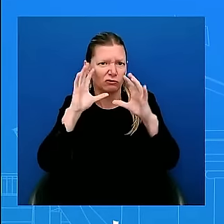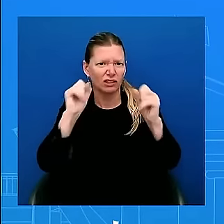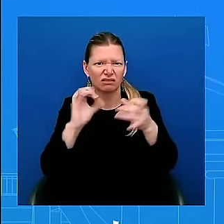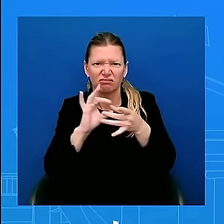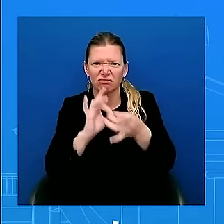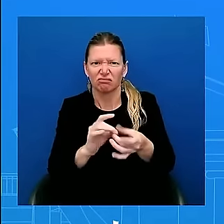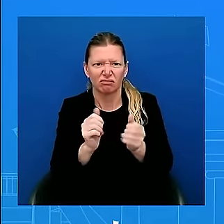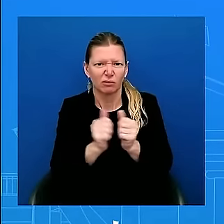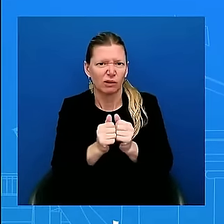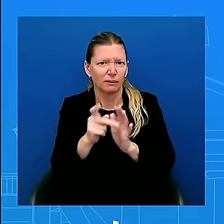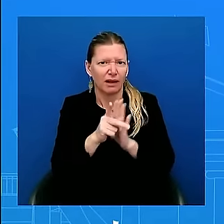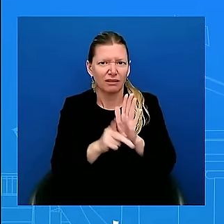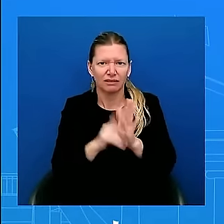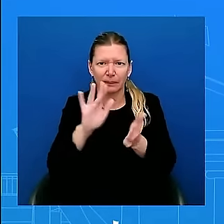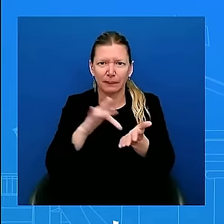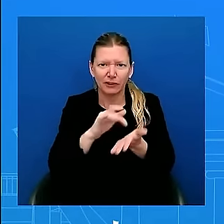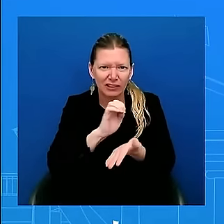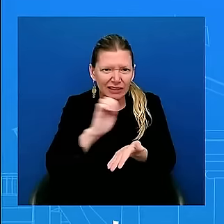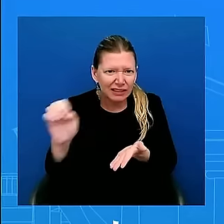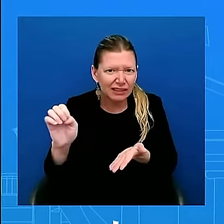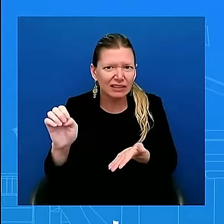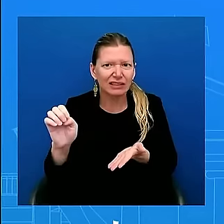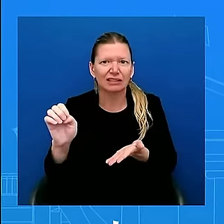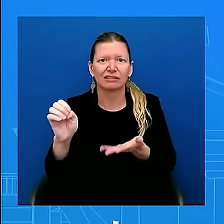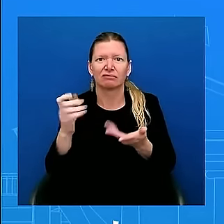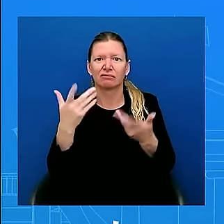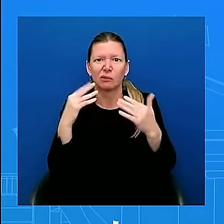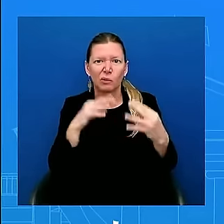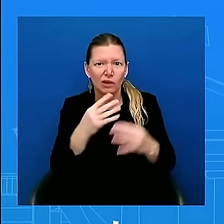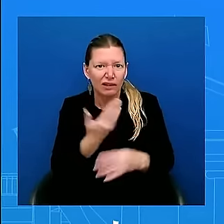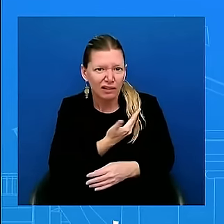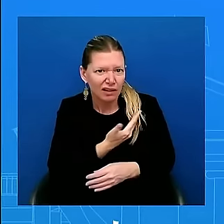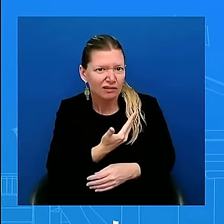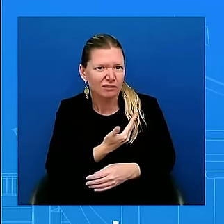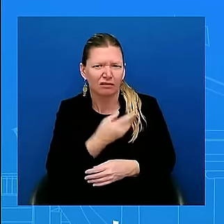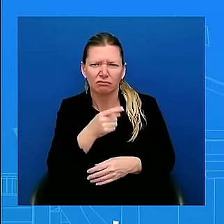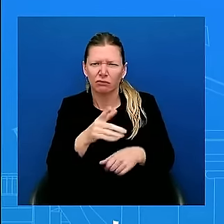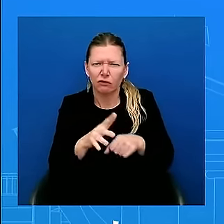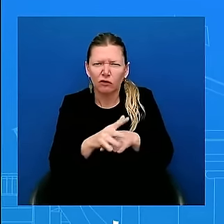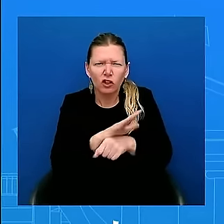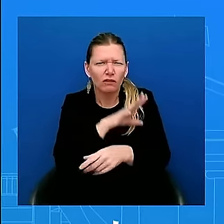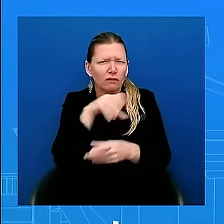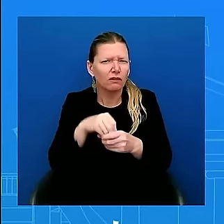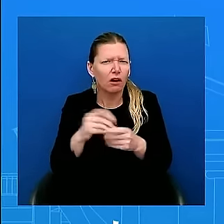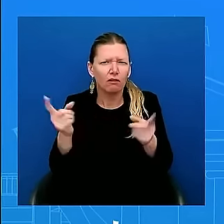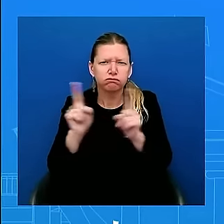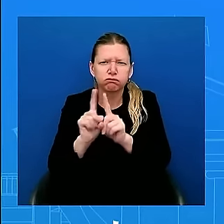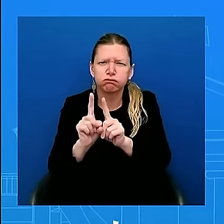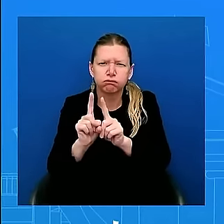in nearly every conversation that the president has had with the prime minister and very much engaged throughout.